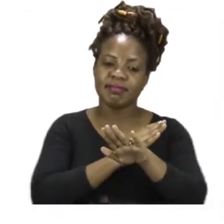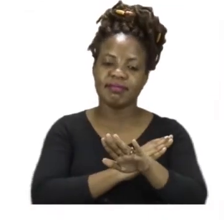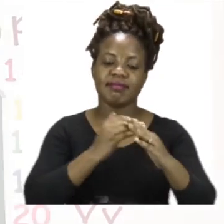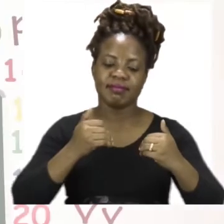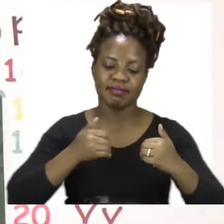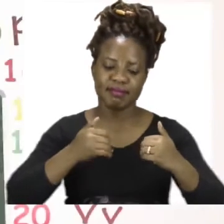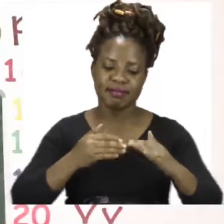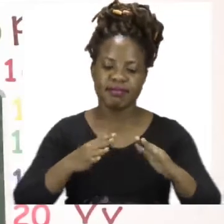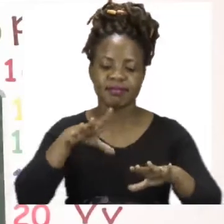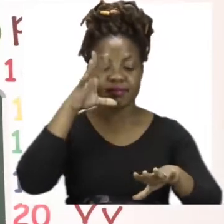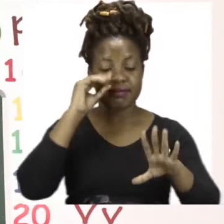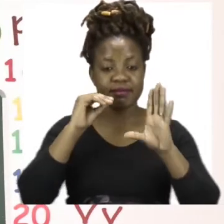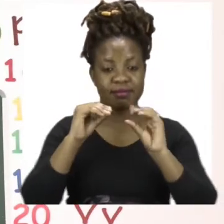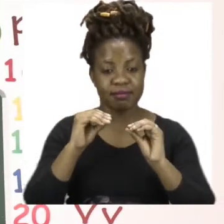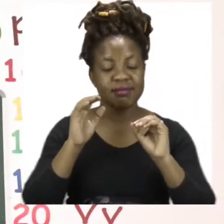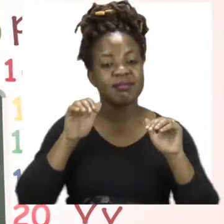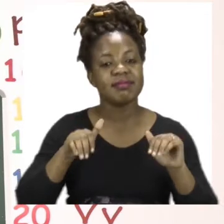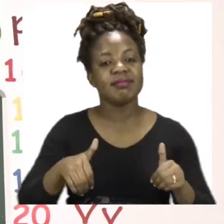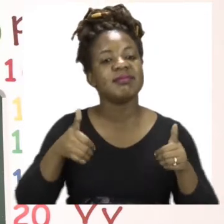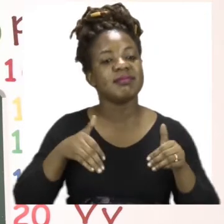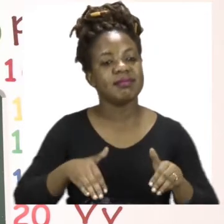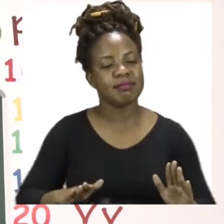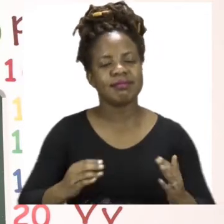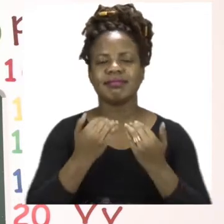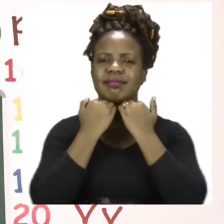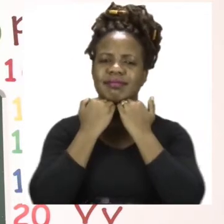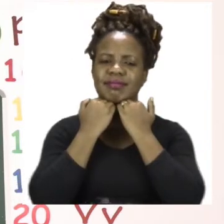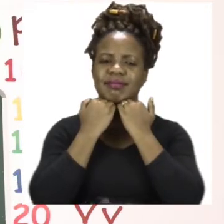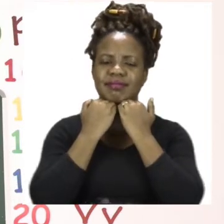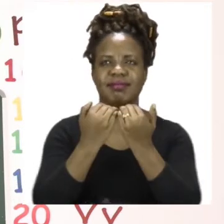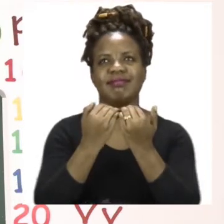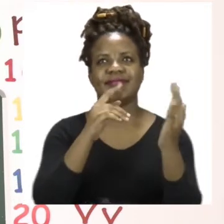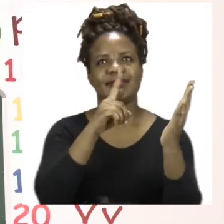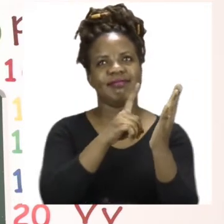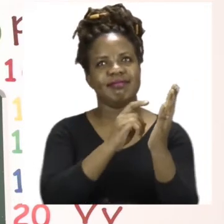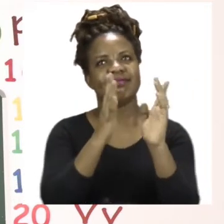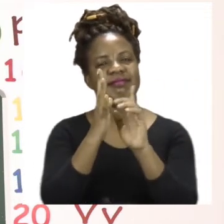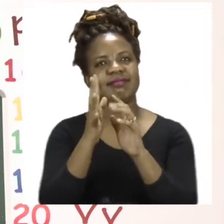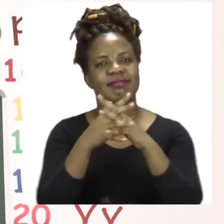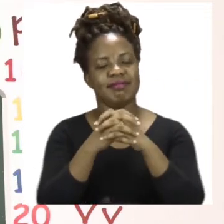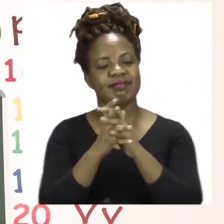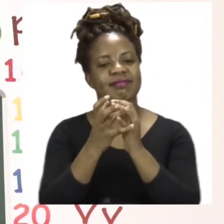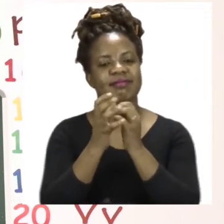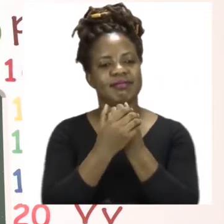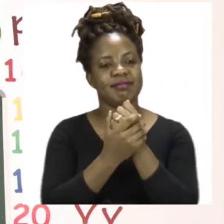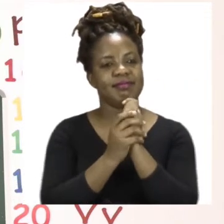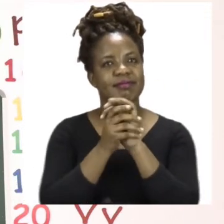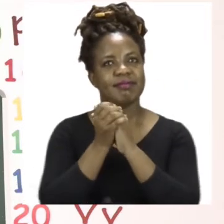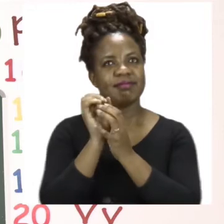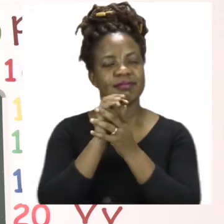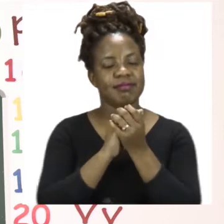boys and girls it is very important for us to sanitize. Remember if you don't have